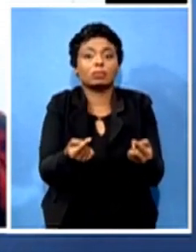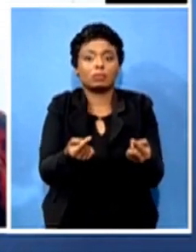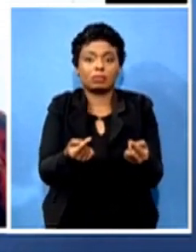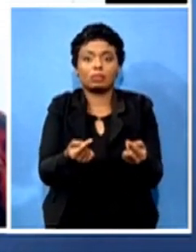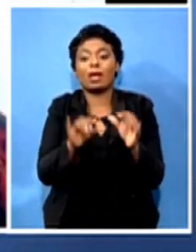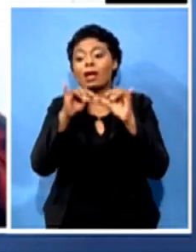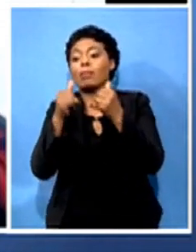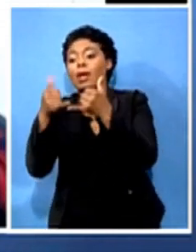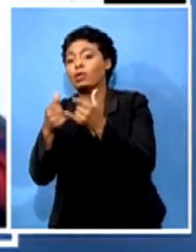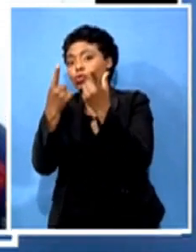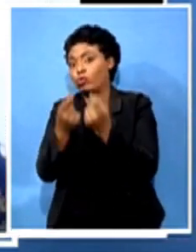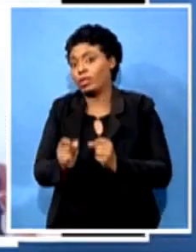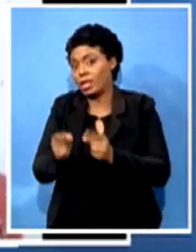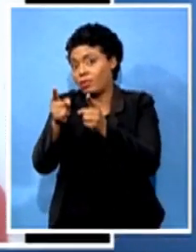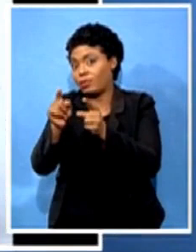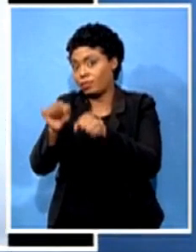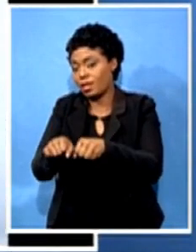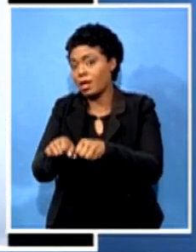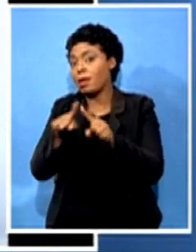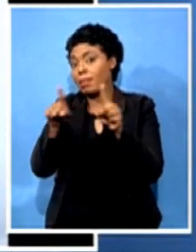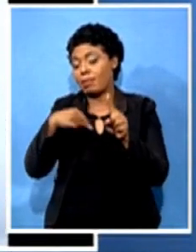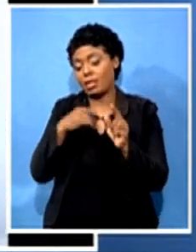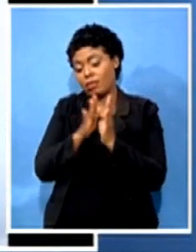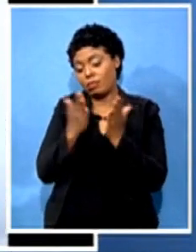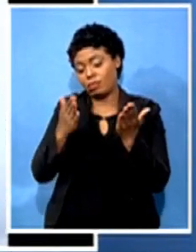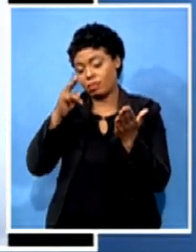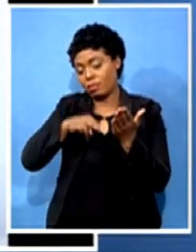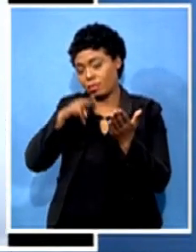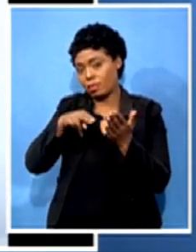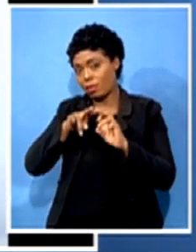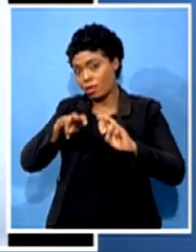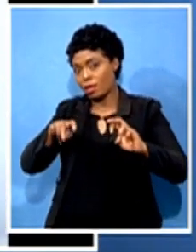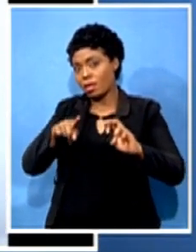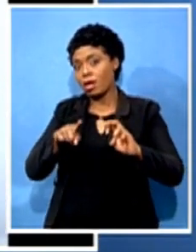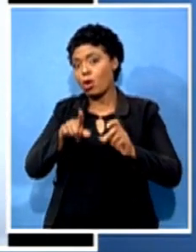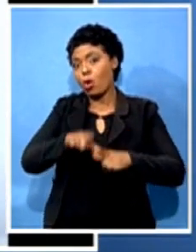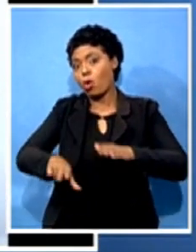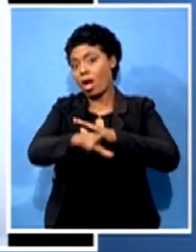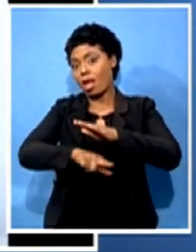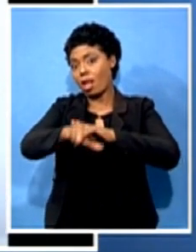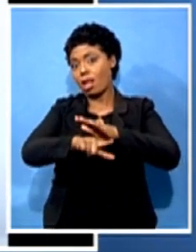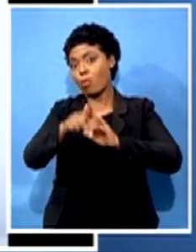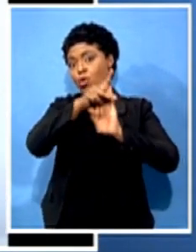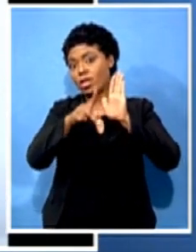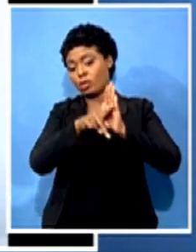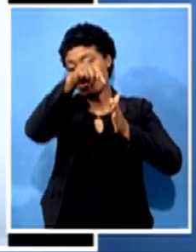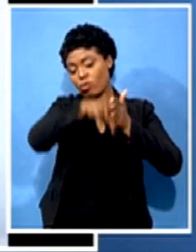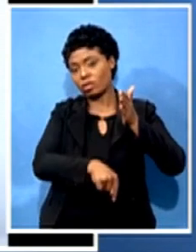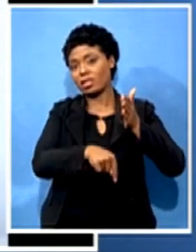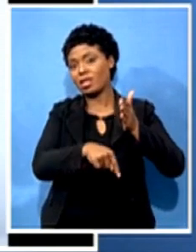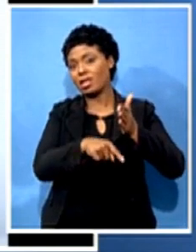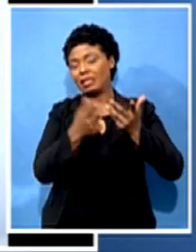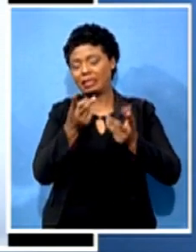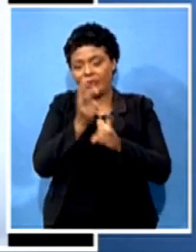study, in implementing local content policies, it's crucial to understand economic feasibility of, you know, certain